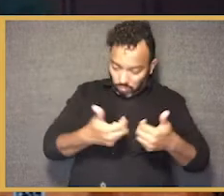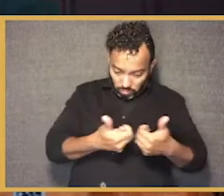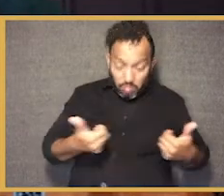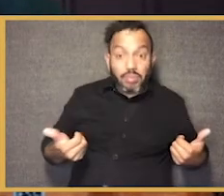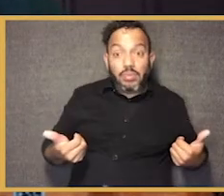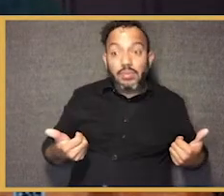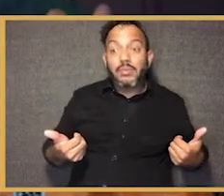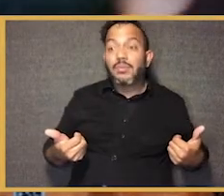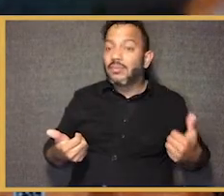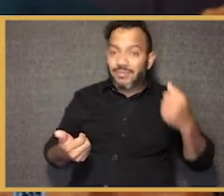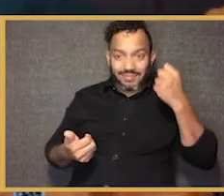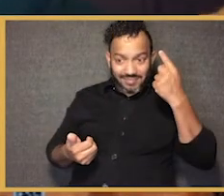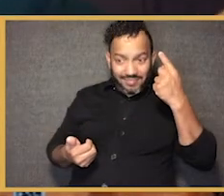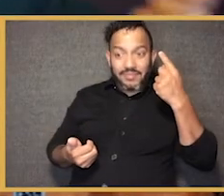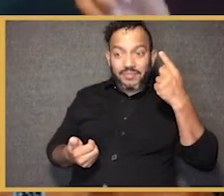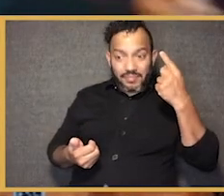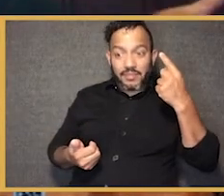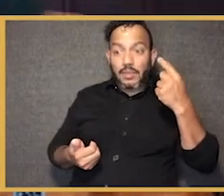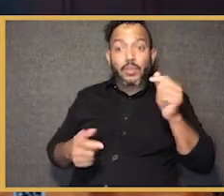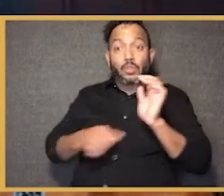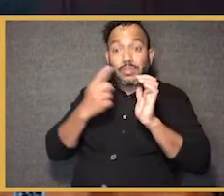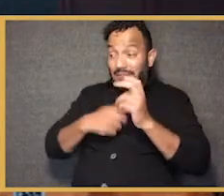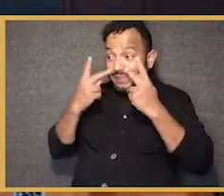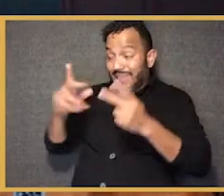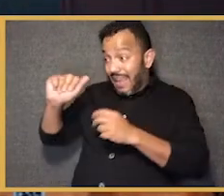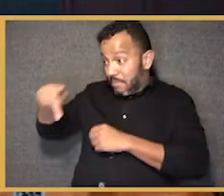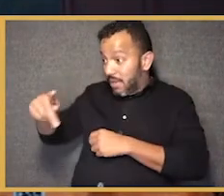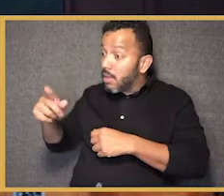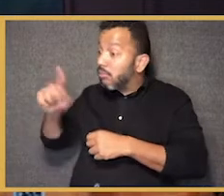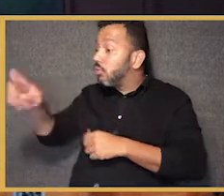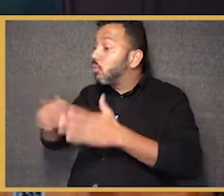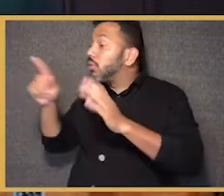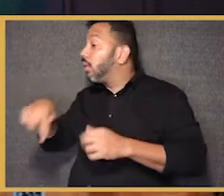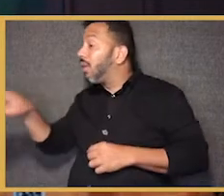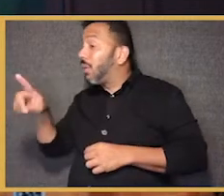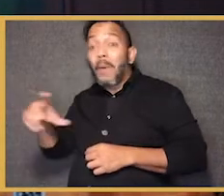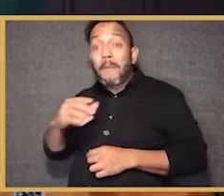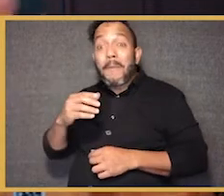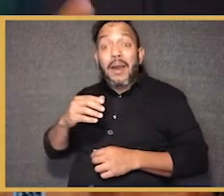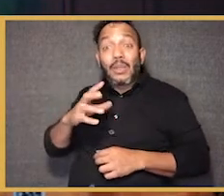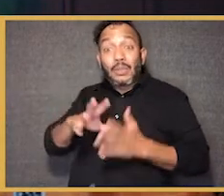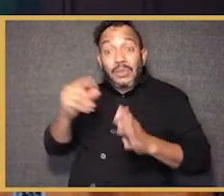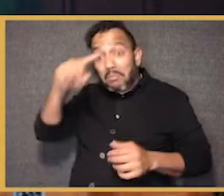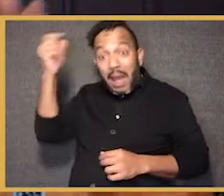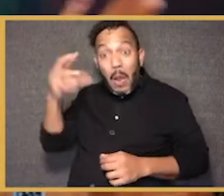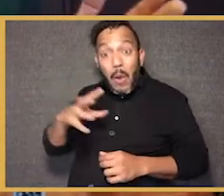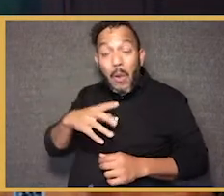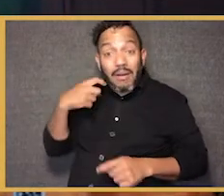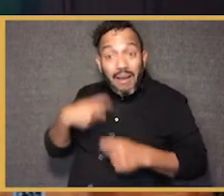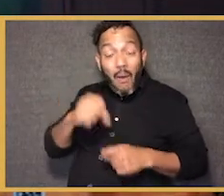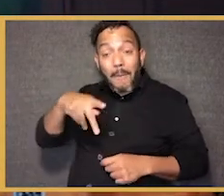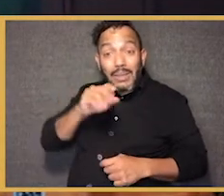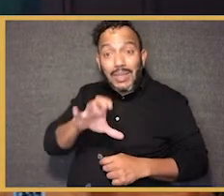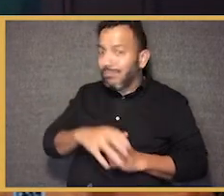the hall. And in the remedial class, you see the students of color. In the AP class, you see the white students. It doesn't have to be that way. We